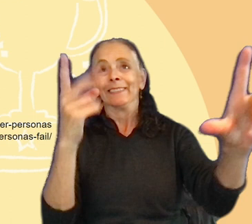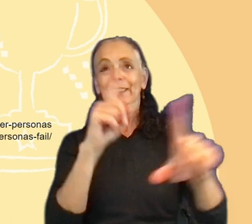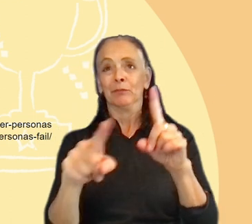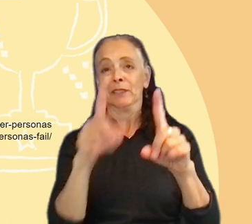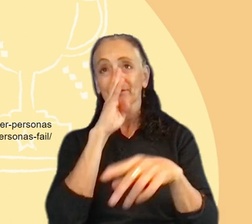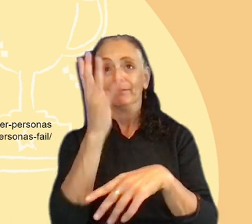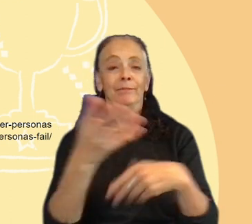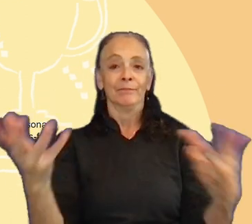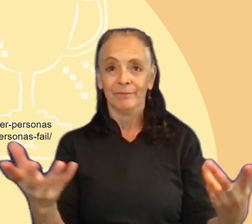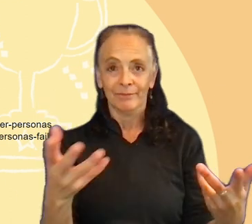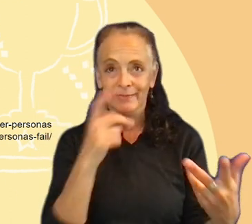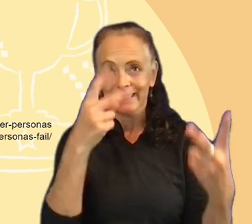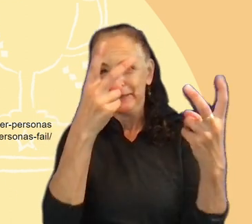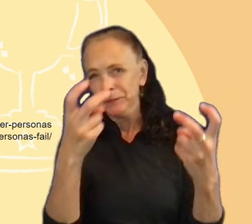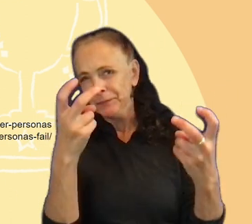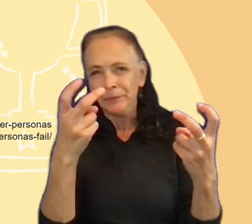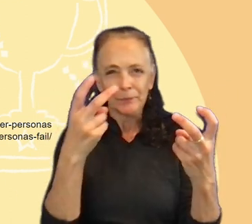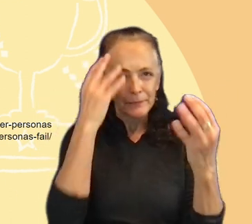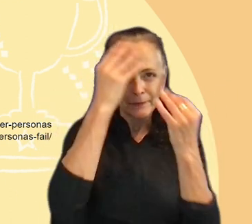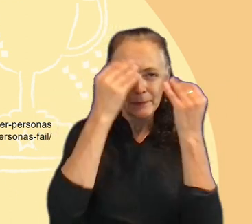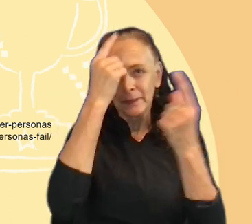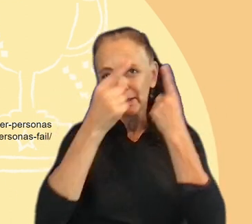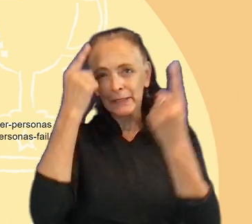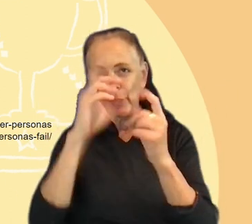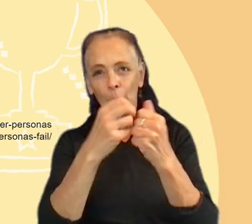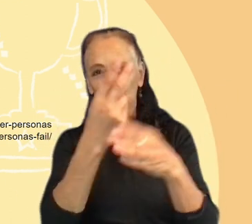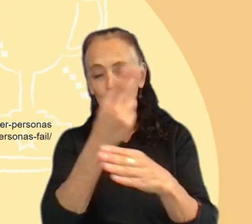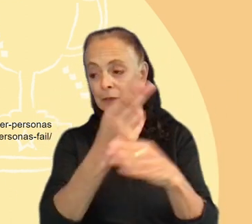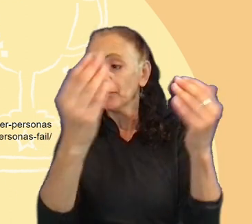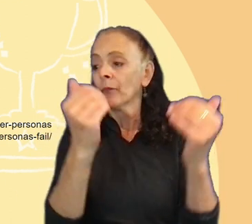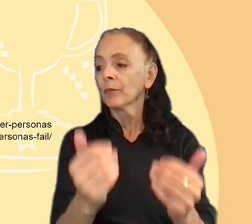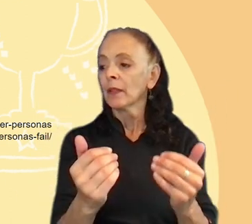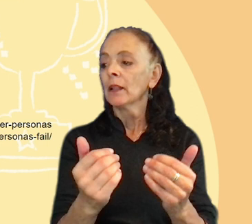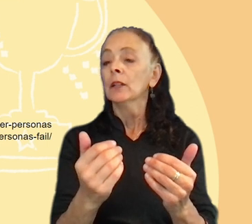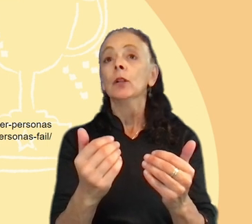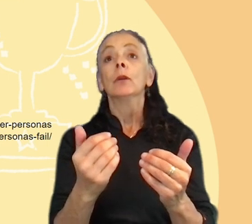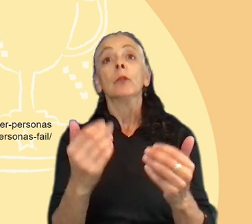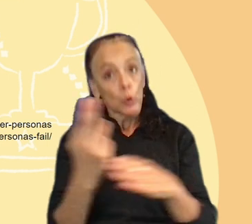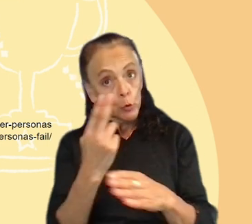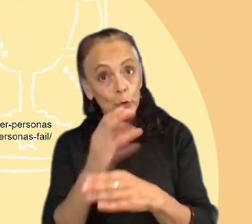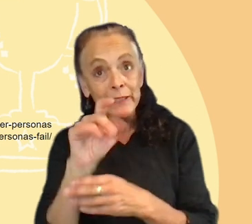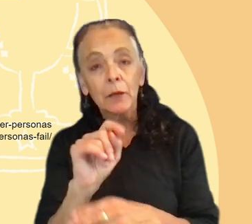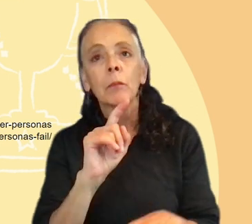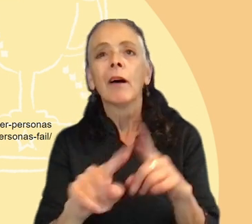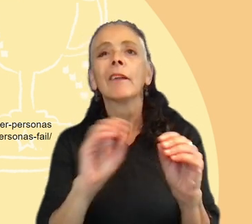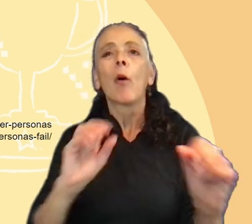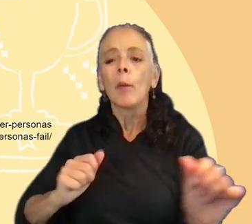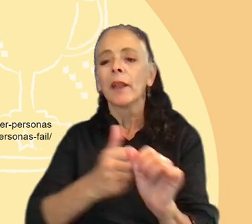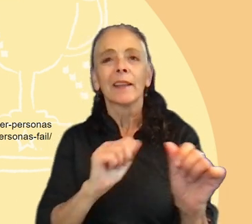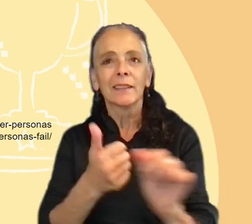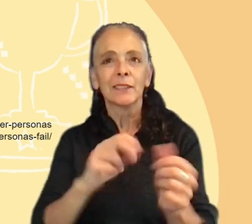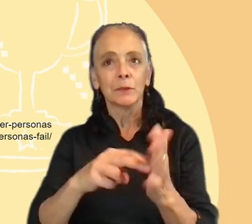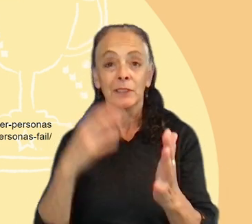didn't take it into consideration. They are used, but they have no updates. So,